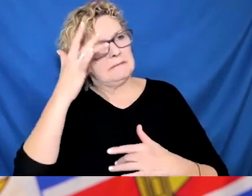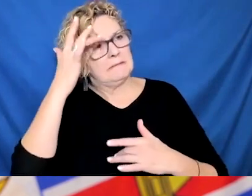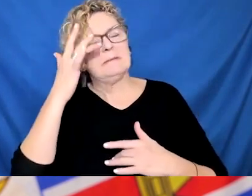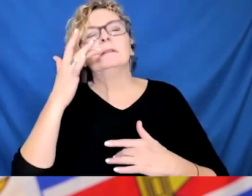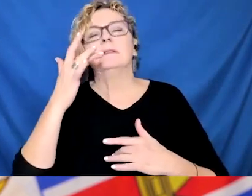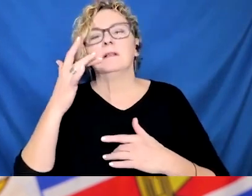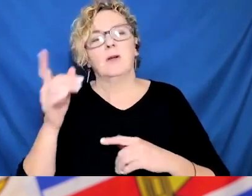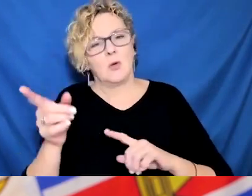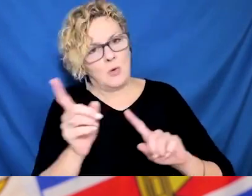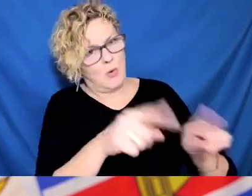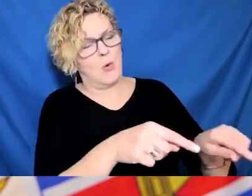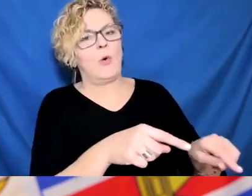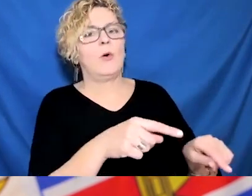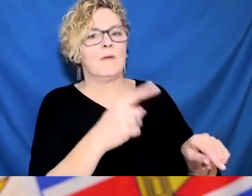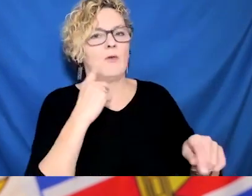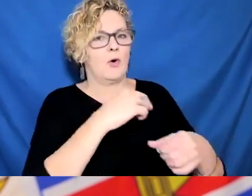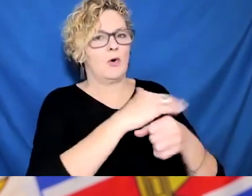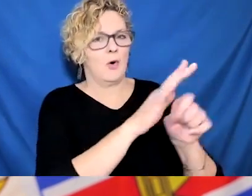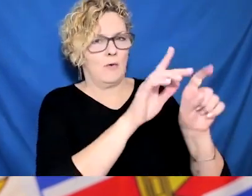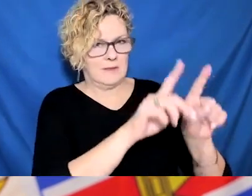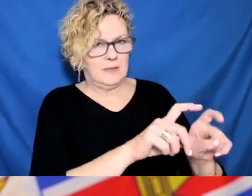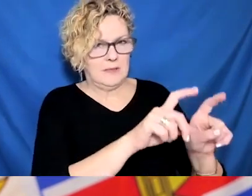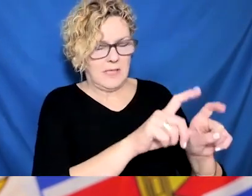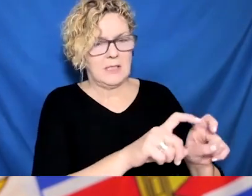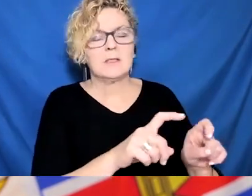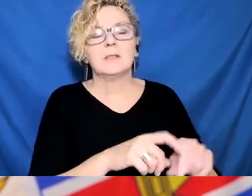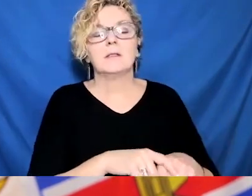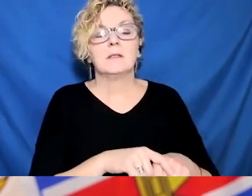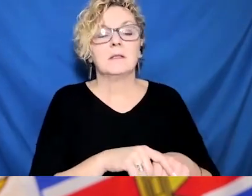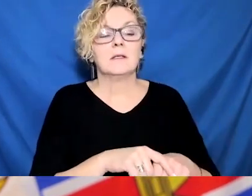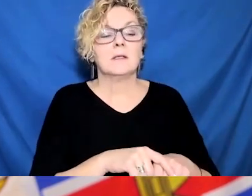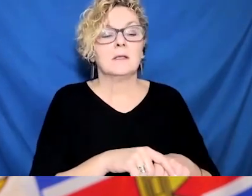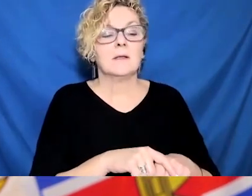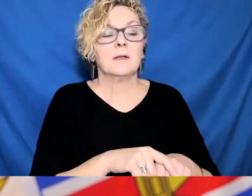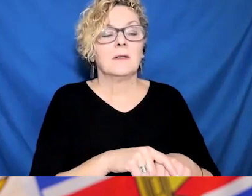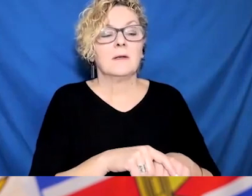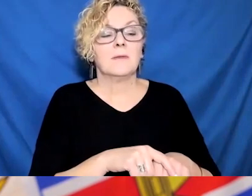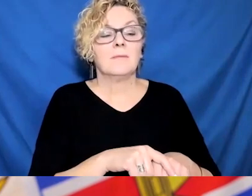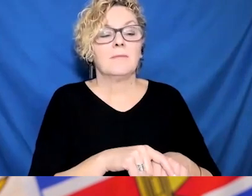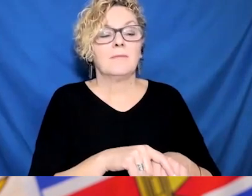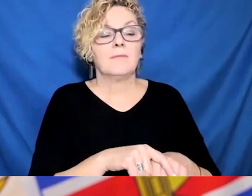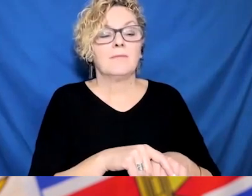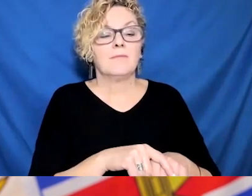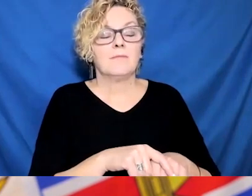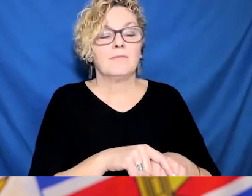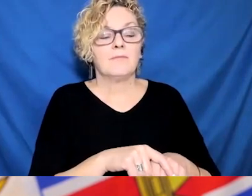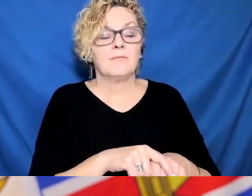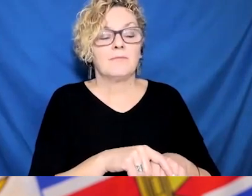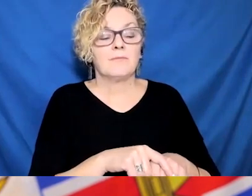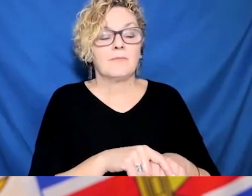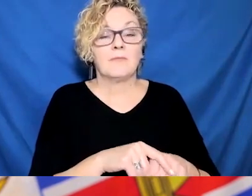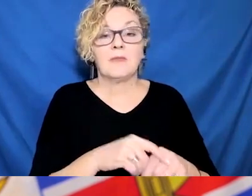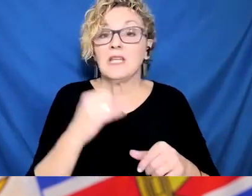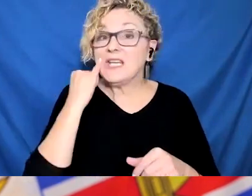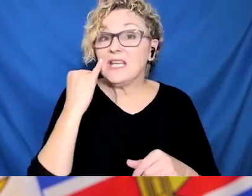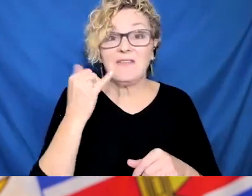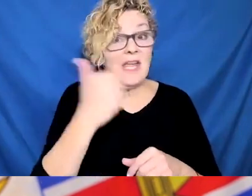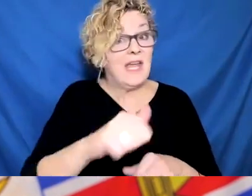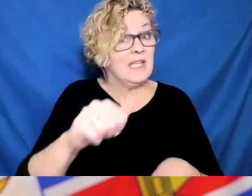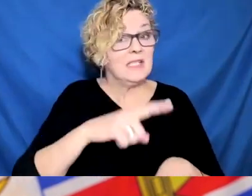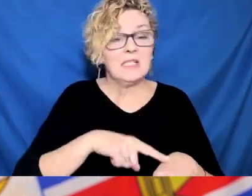interaction with others. And a shorter isolation period enables us to have that other important